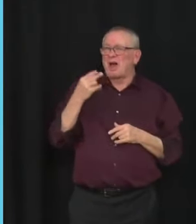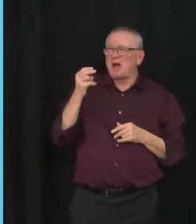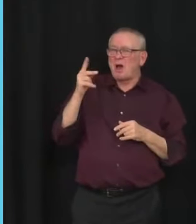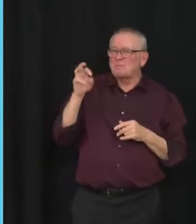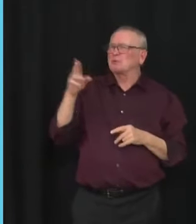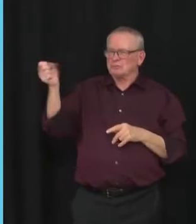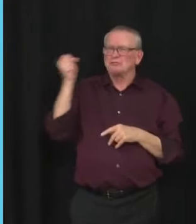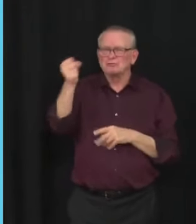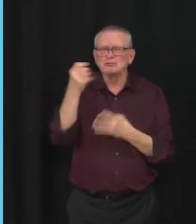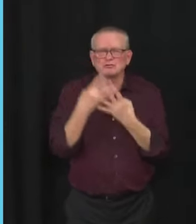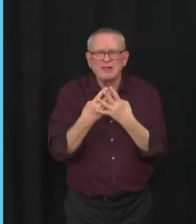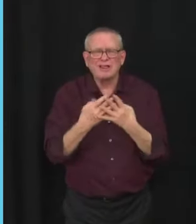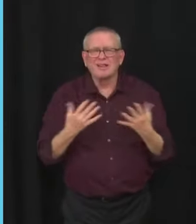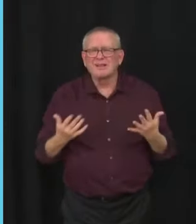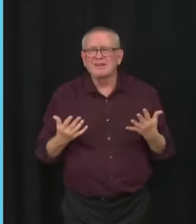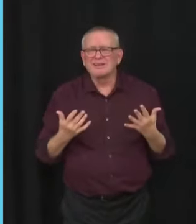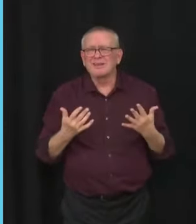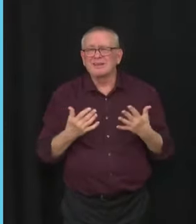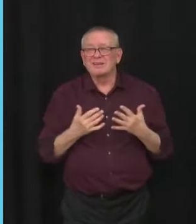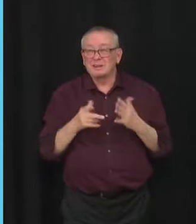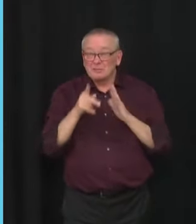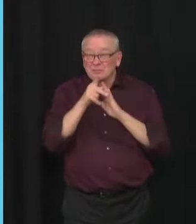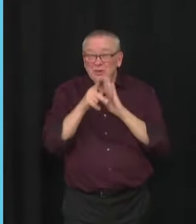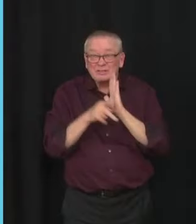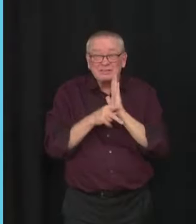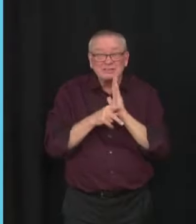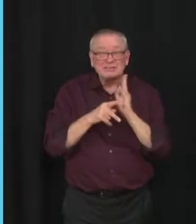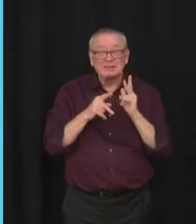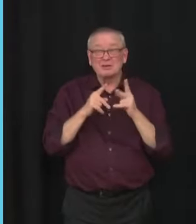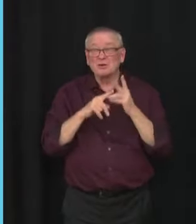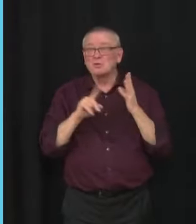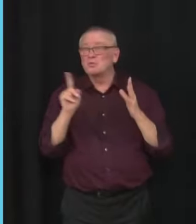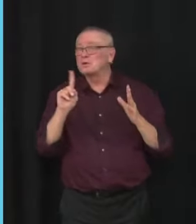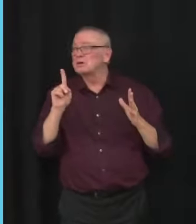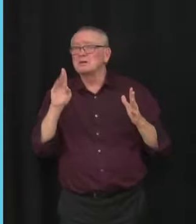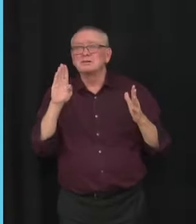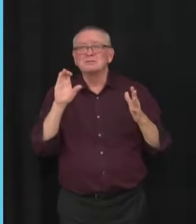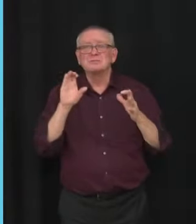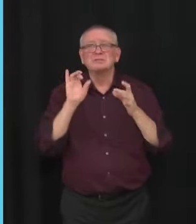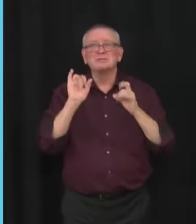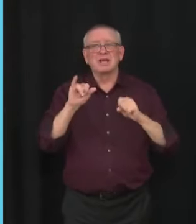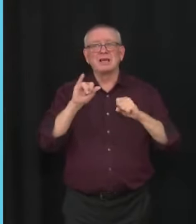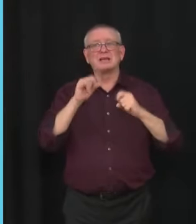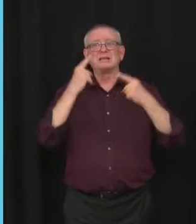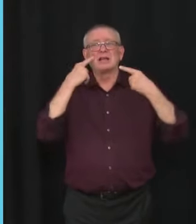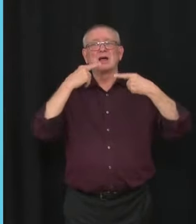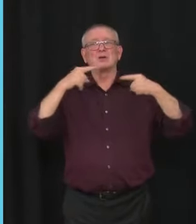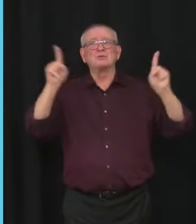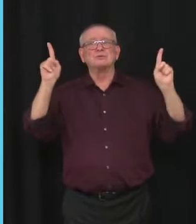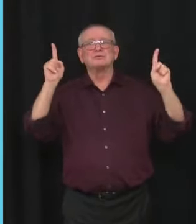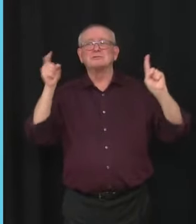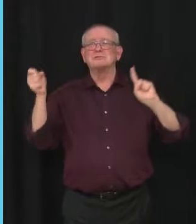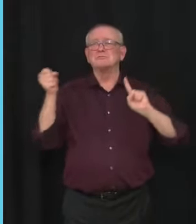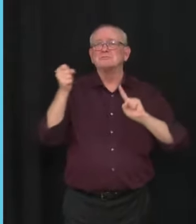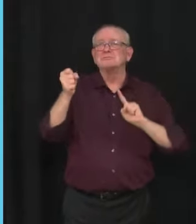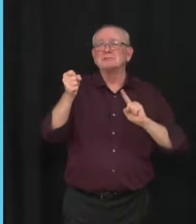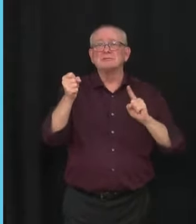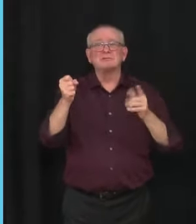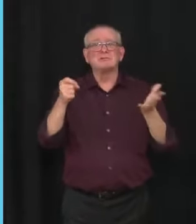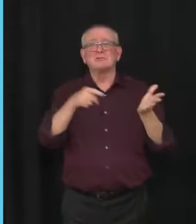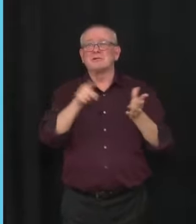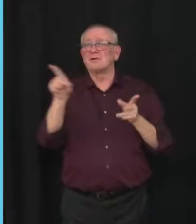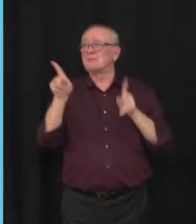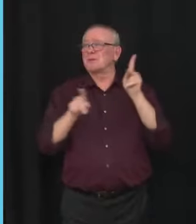Does CBC have a policy that it's okay to call for the imprisonment of people you disagree with in a democracy? Is that why